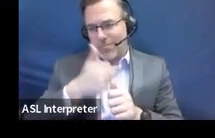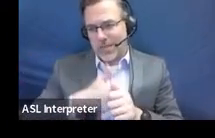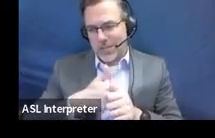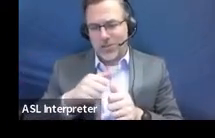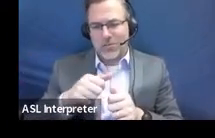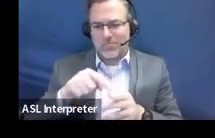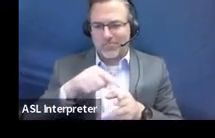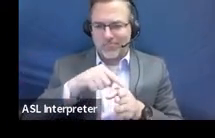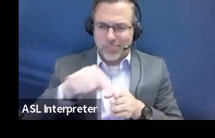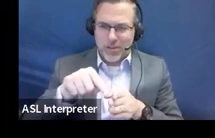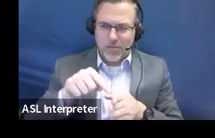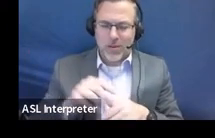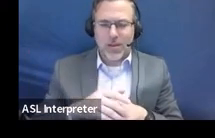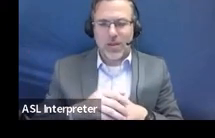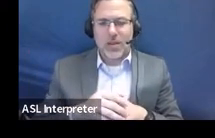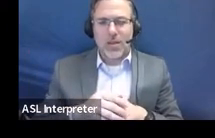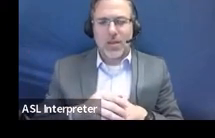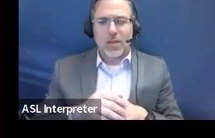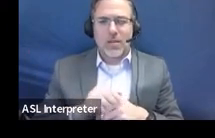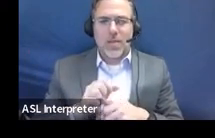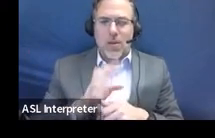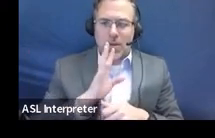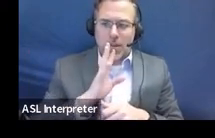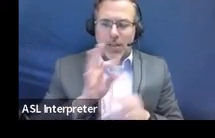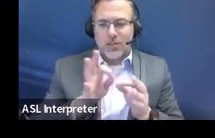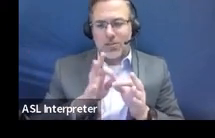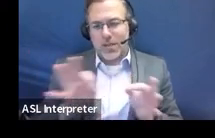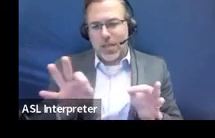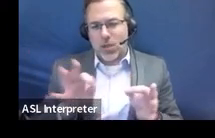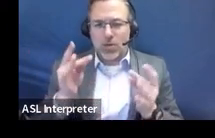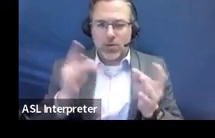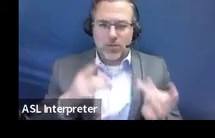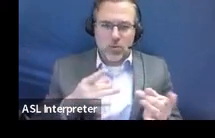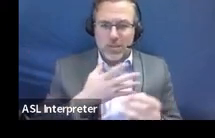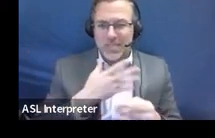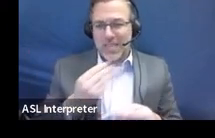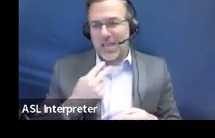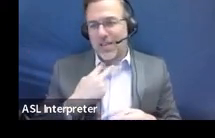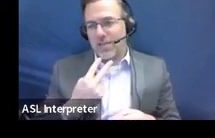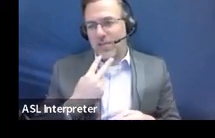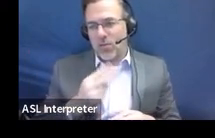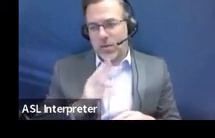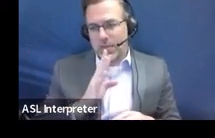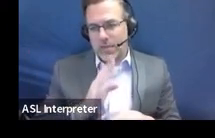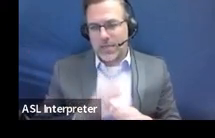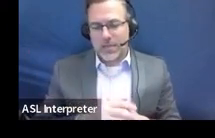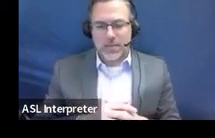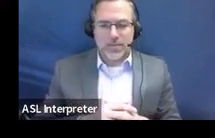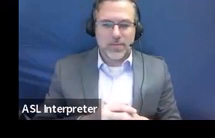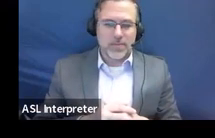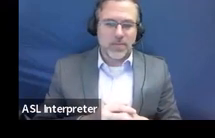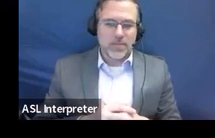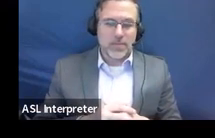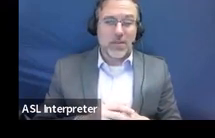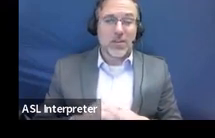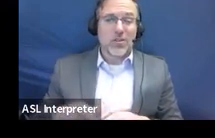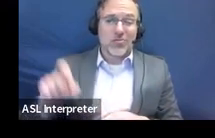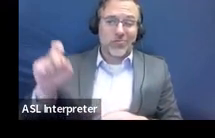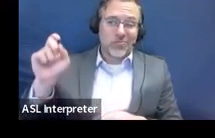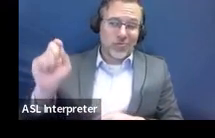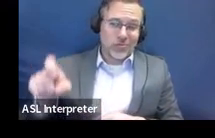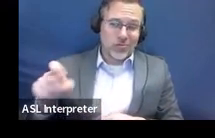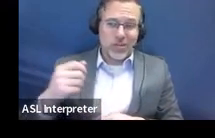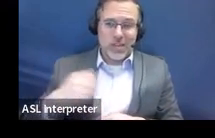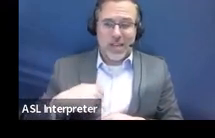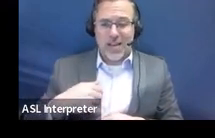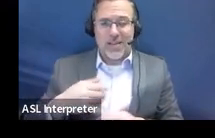areas, articulation, language, fluency, and voice. And there should be verification in each